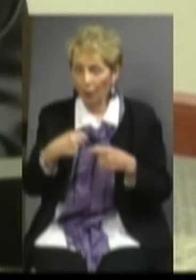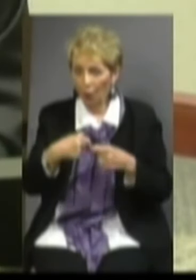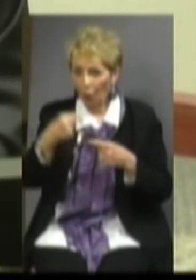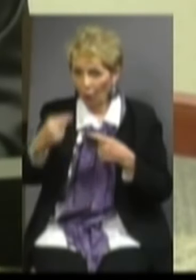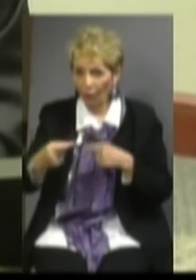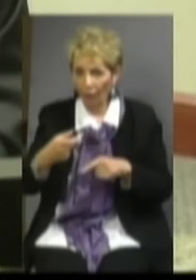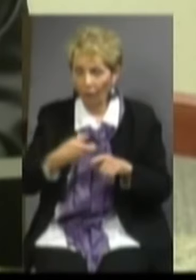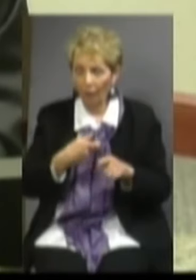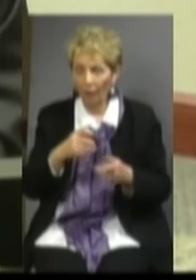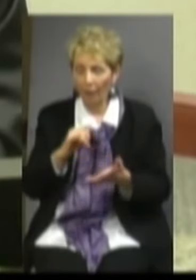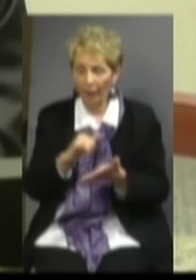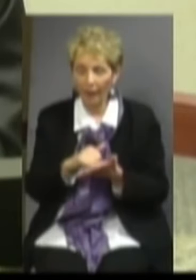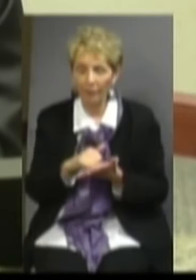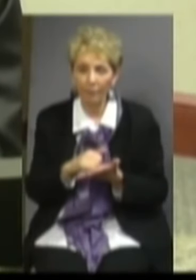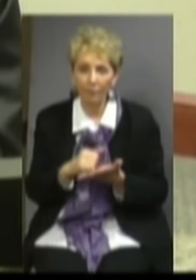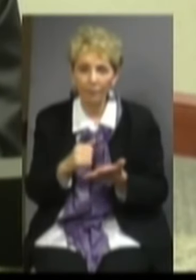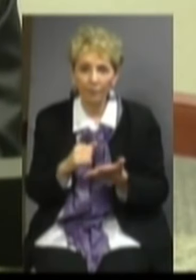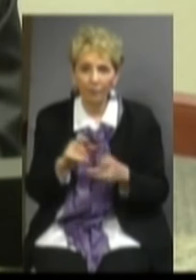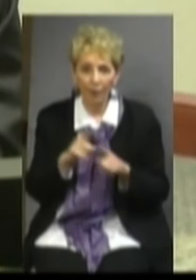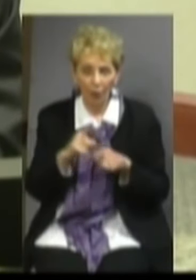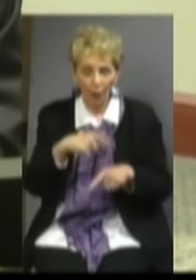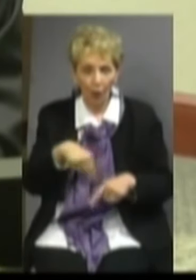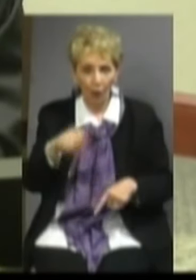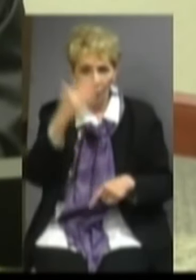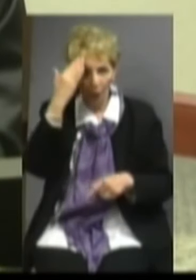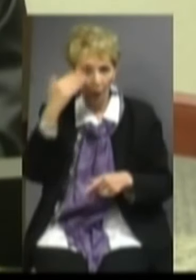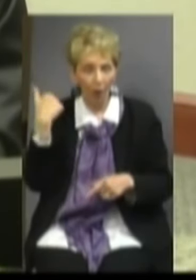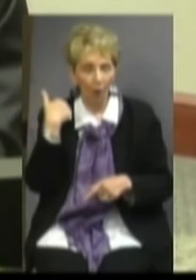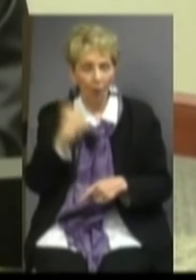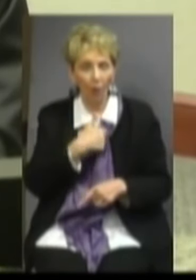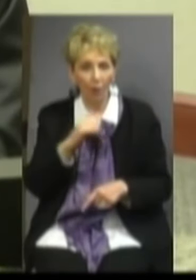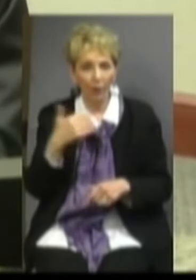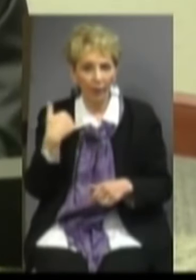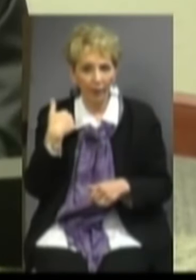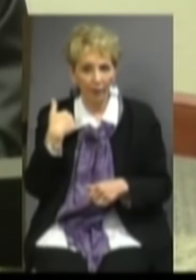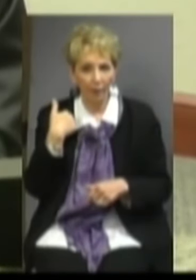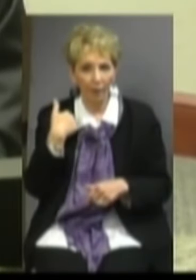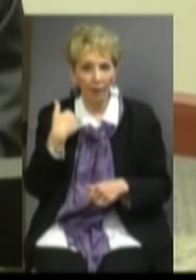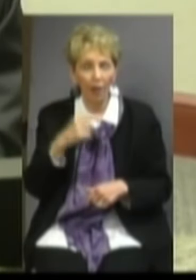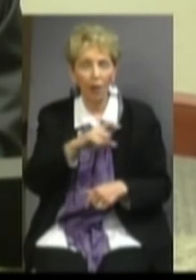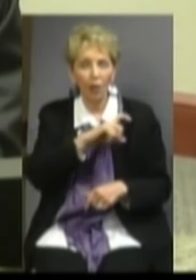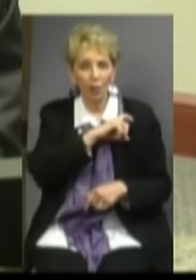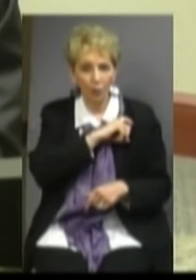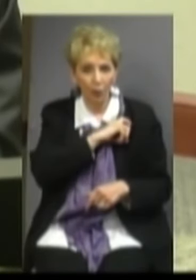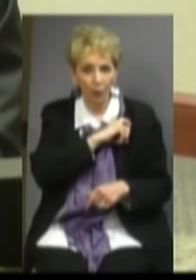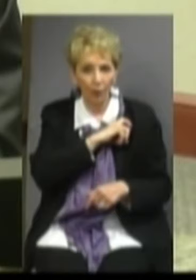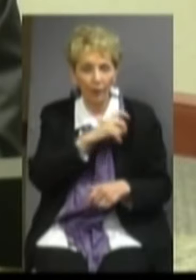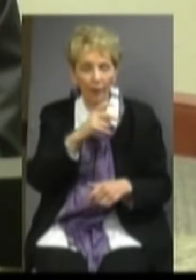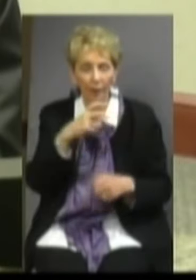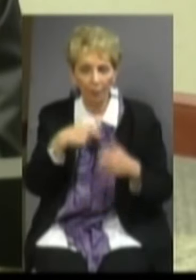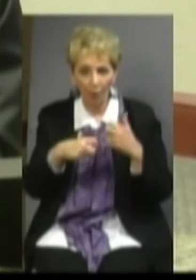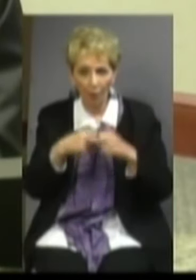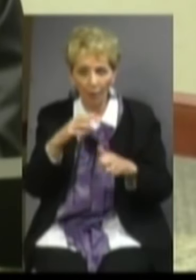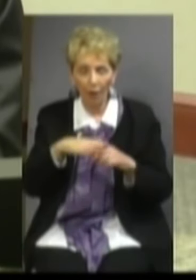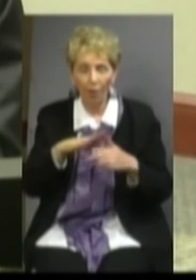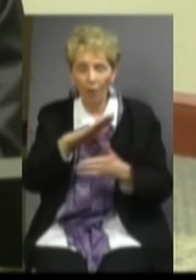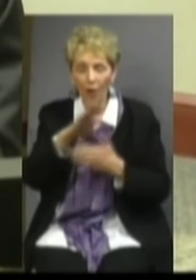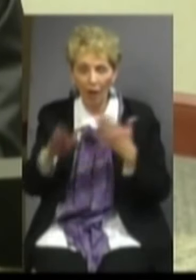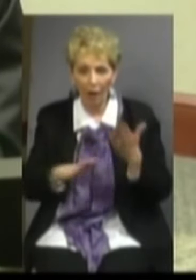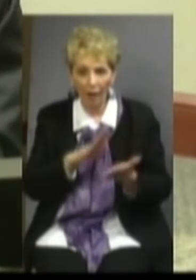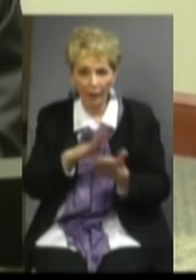from that organization. As many of you are aware, we also have had security issues on colleges and school campuses all across the country.